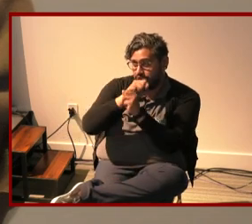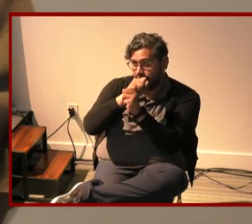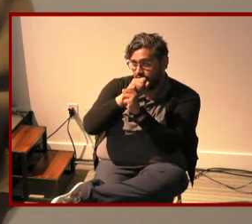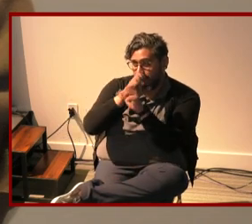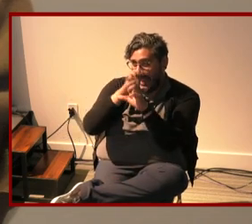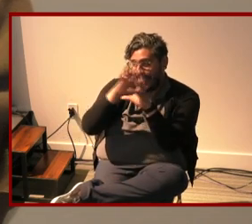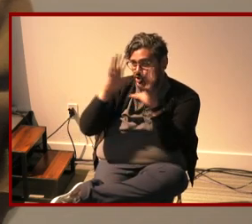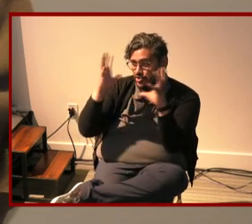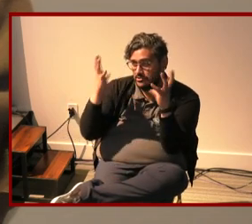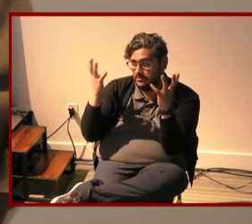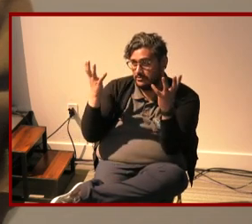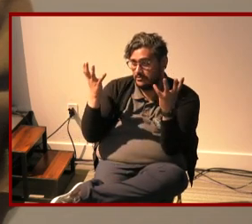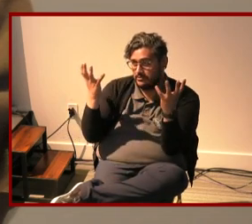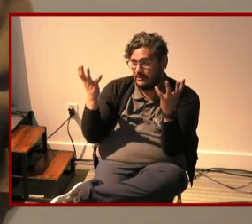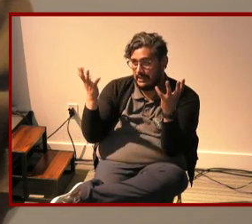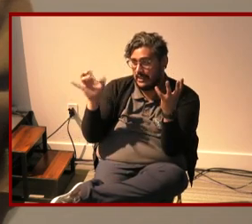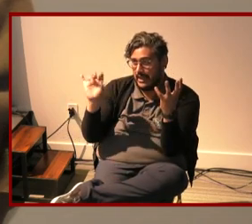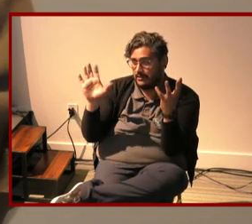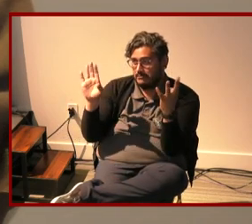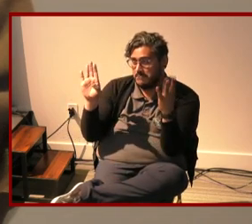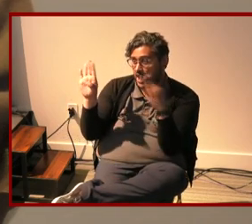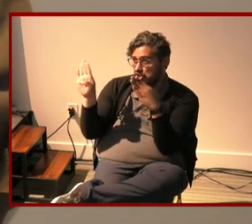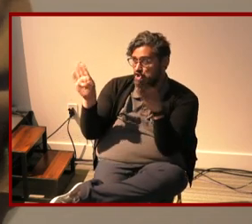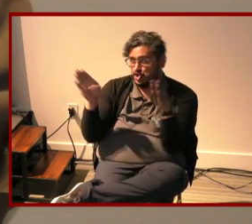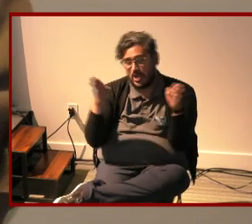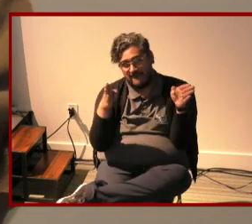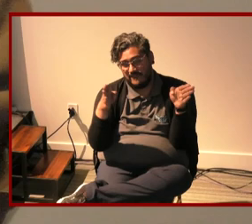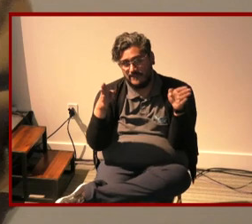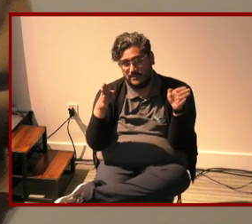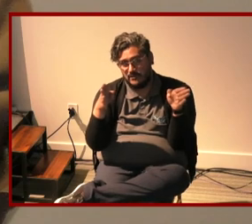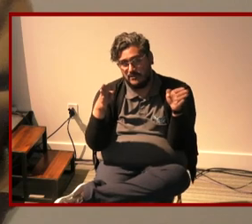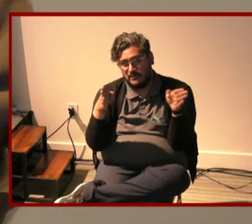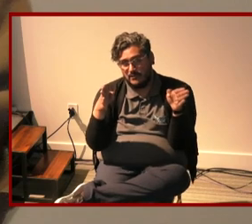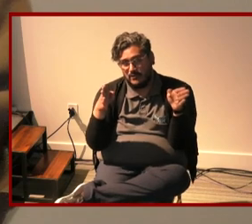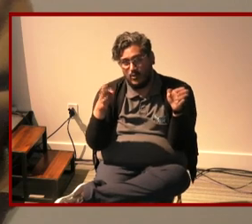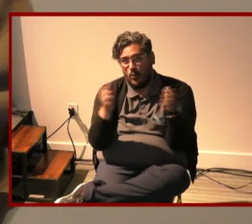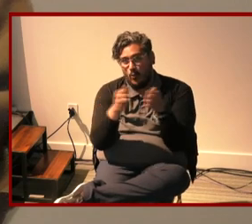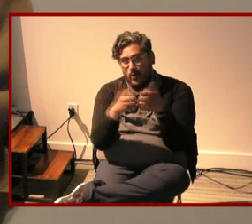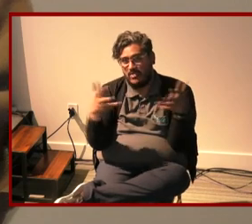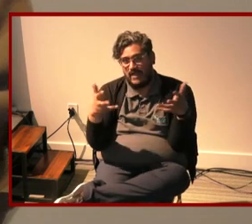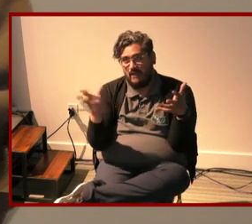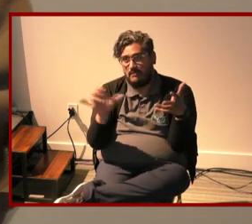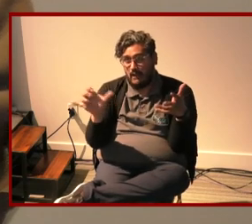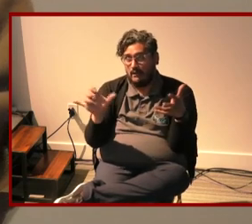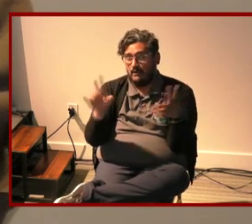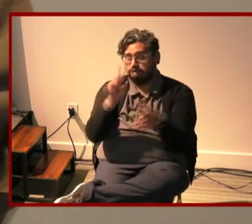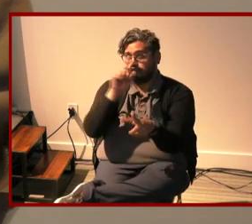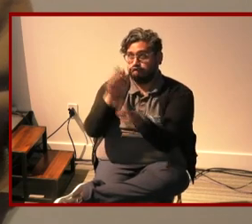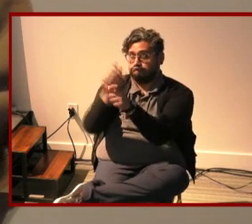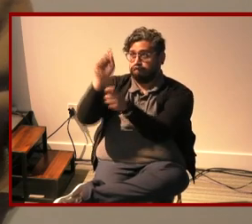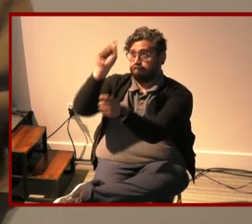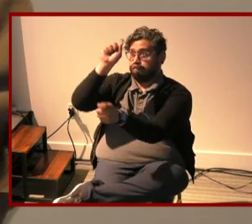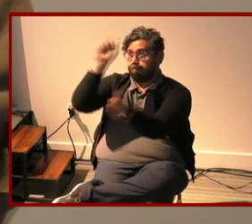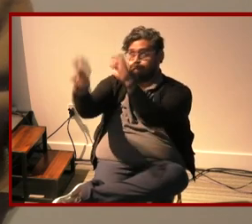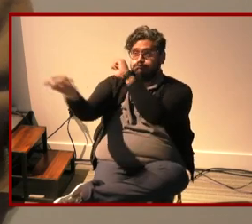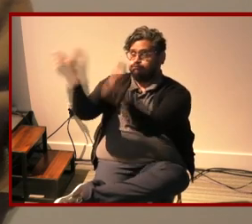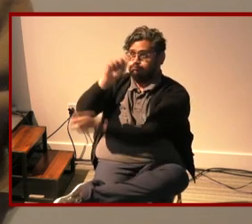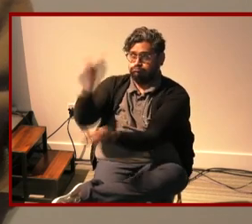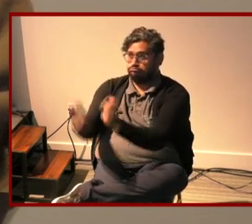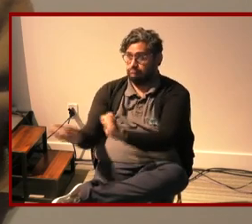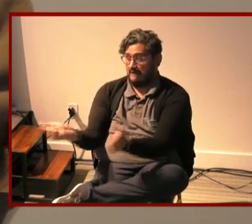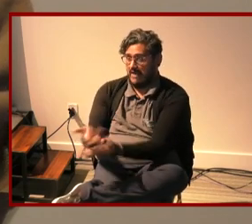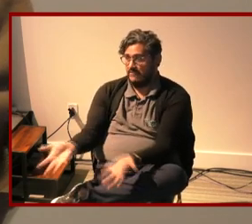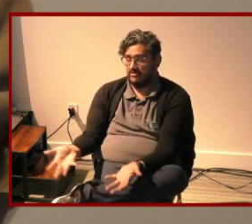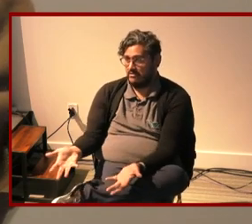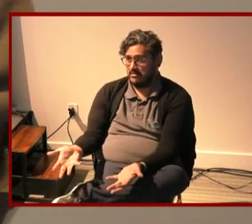a shift away from that without a radical reconfiguring of everything of the